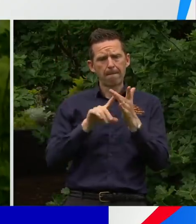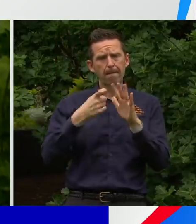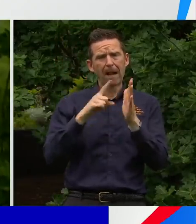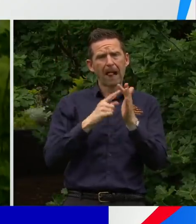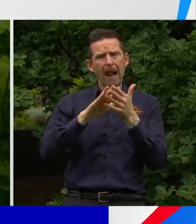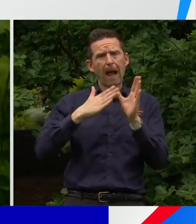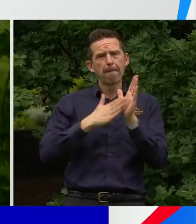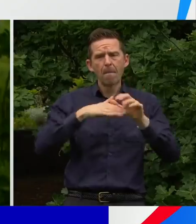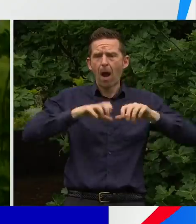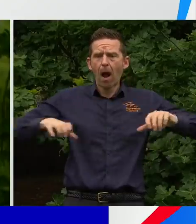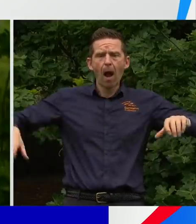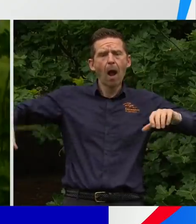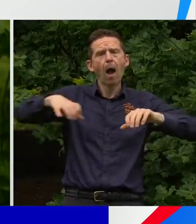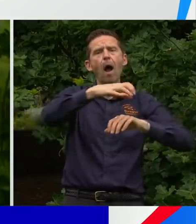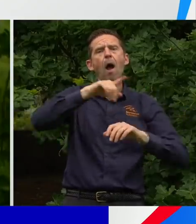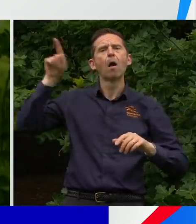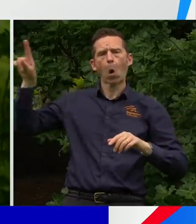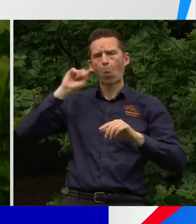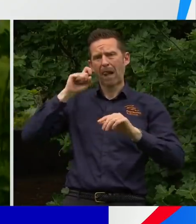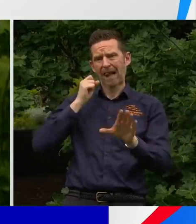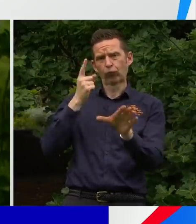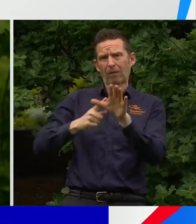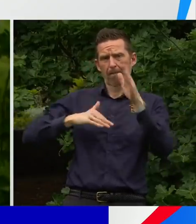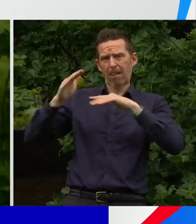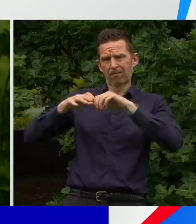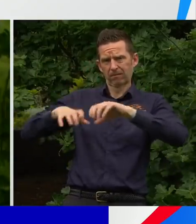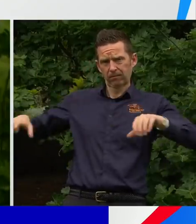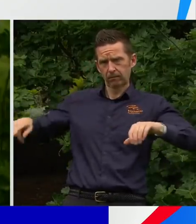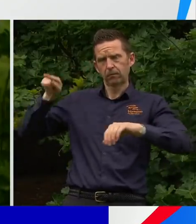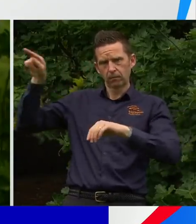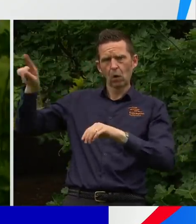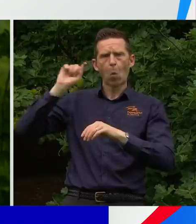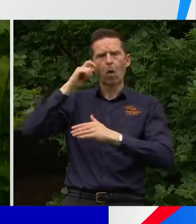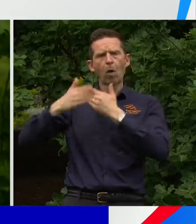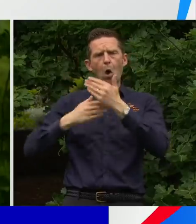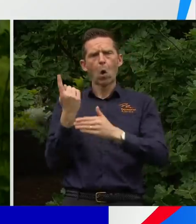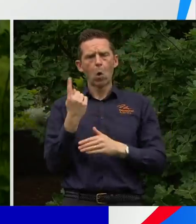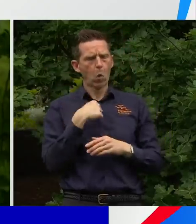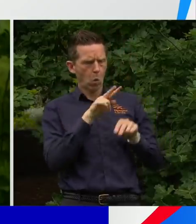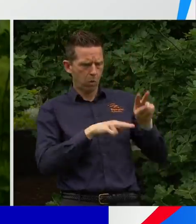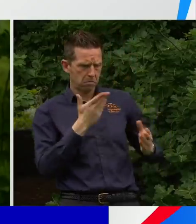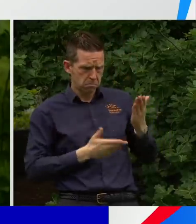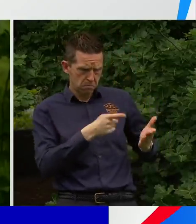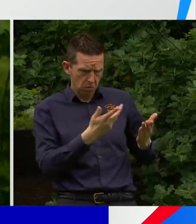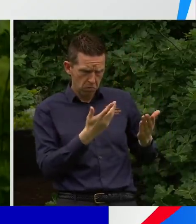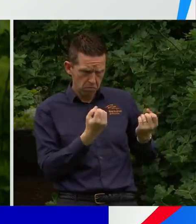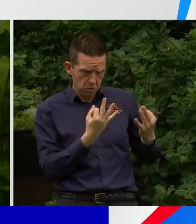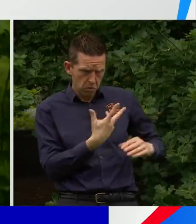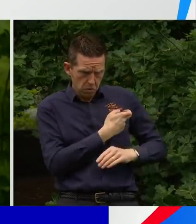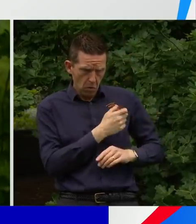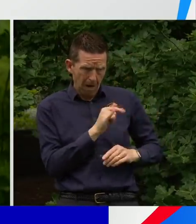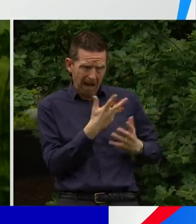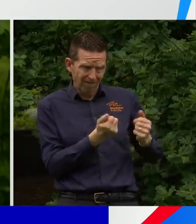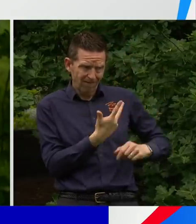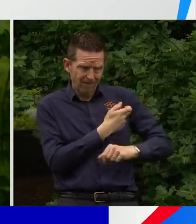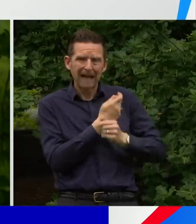That'll be a facility that will continue to use for people who aren't vaccinated or whose vaccination status is uncertain or who have a vaccine that's not approved